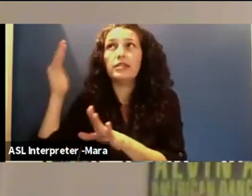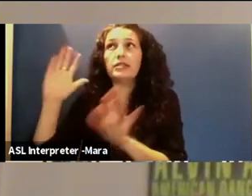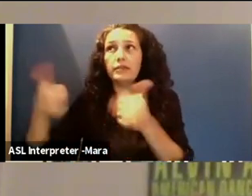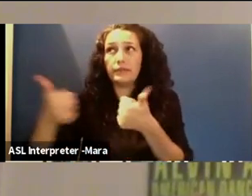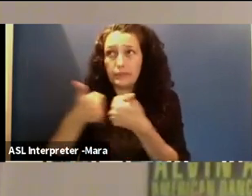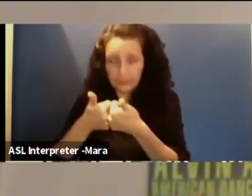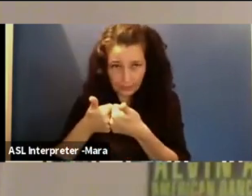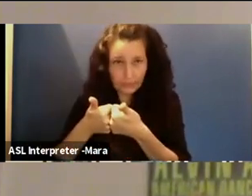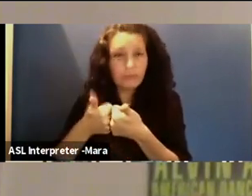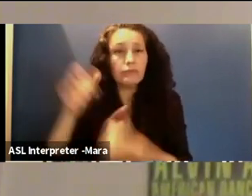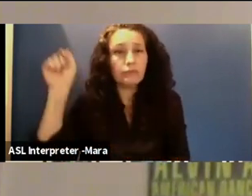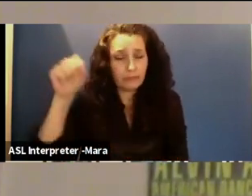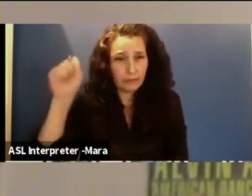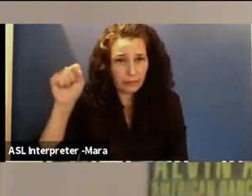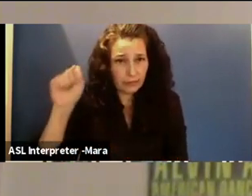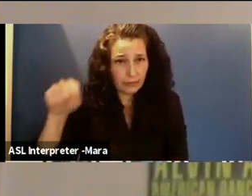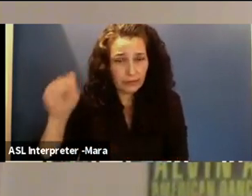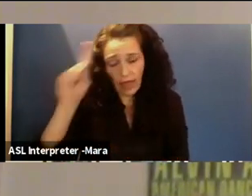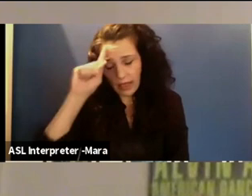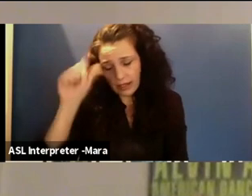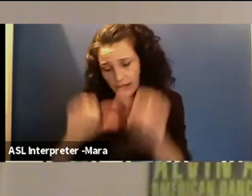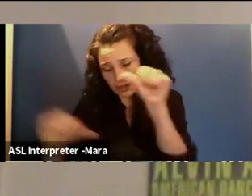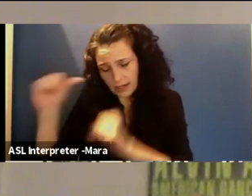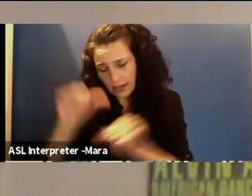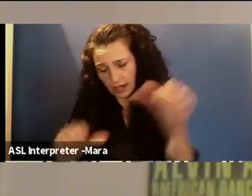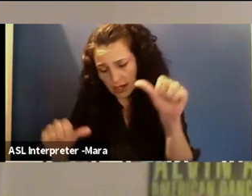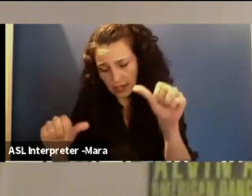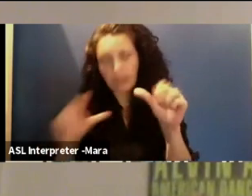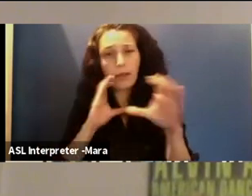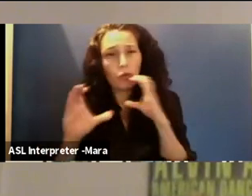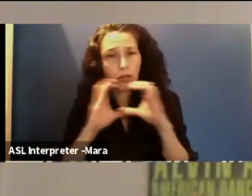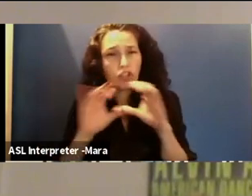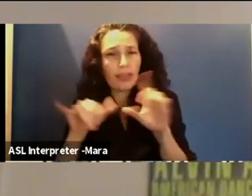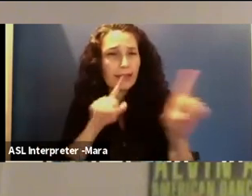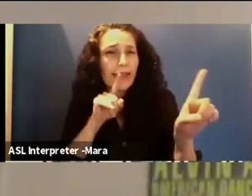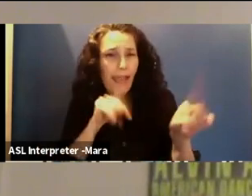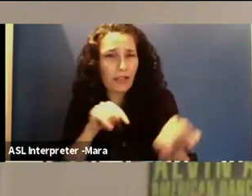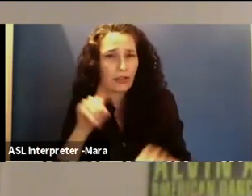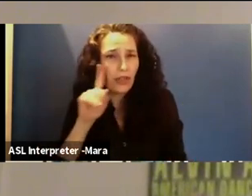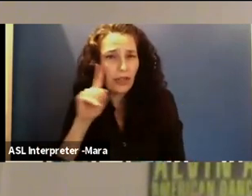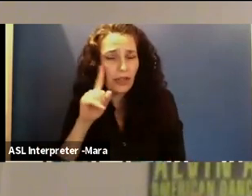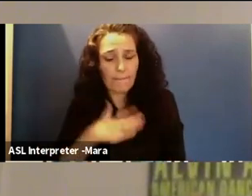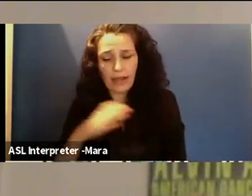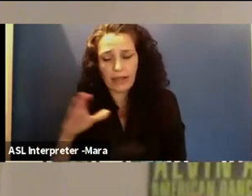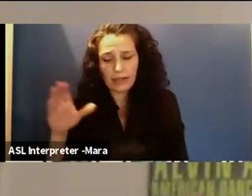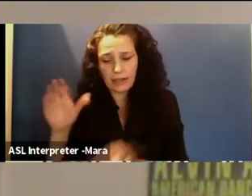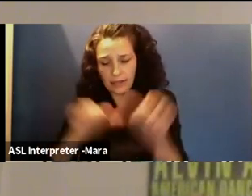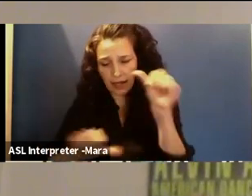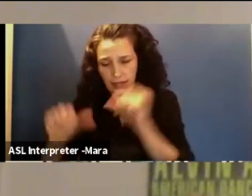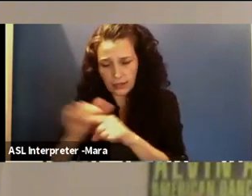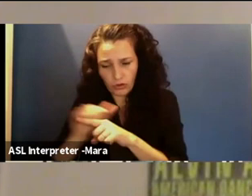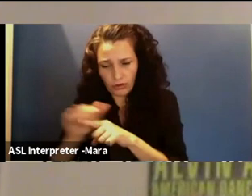Um, I think that science communication is my answer to that. I use my scientific training every